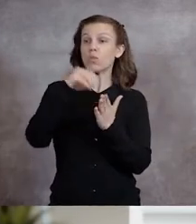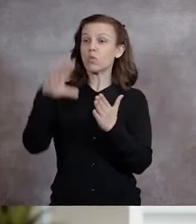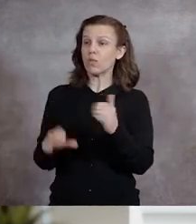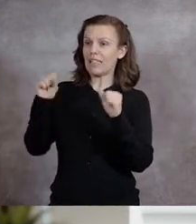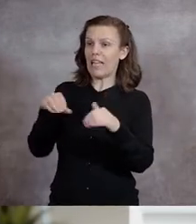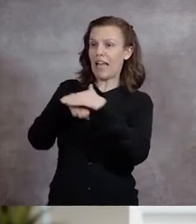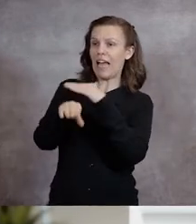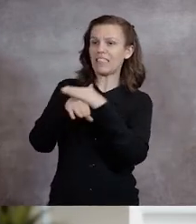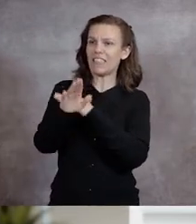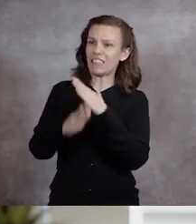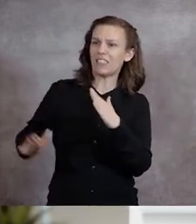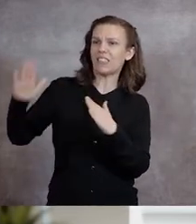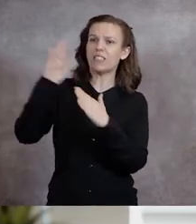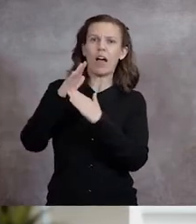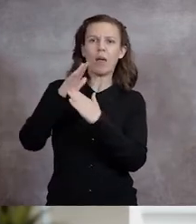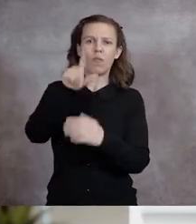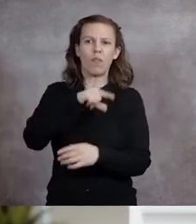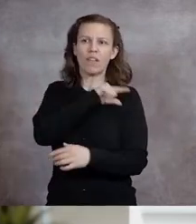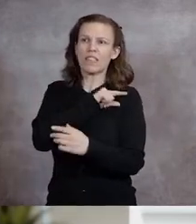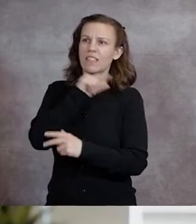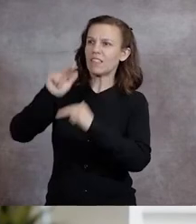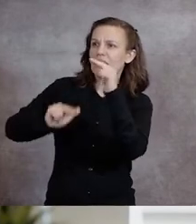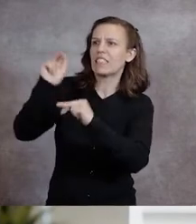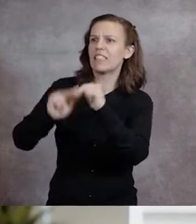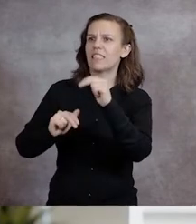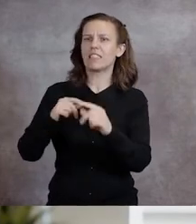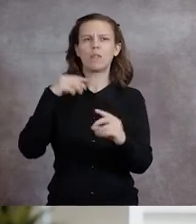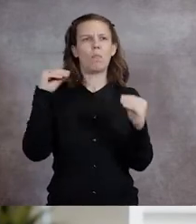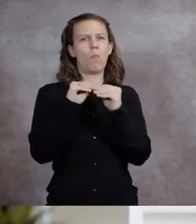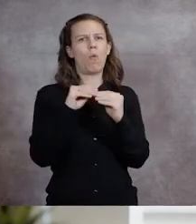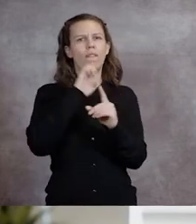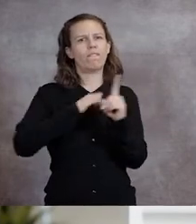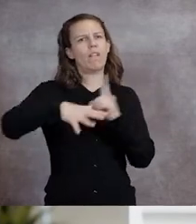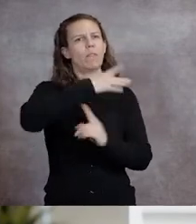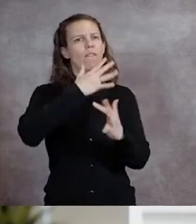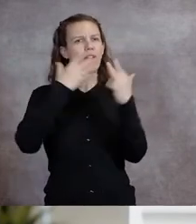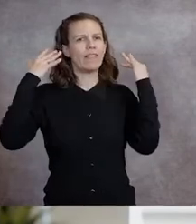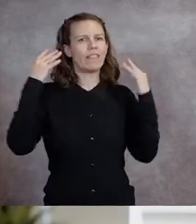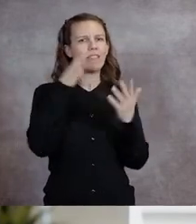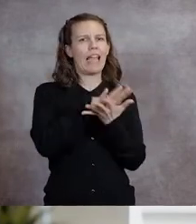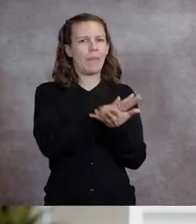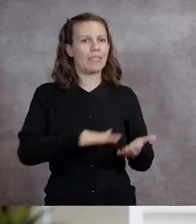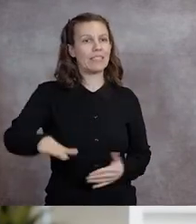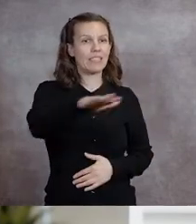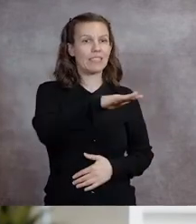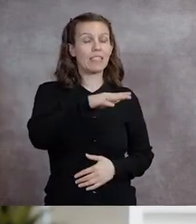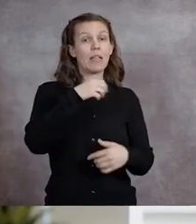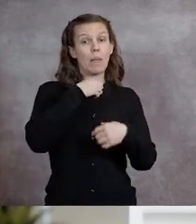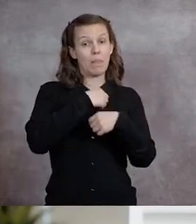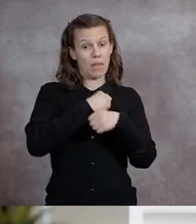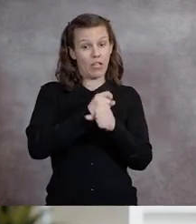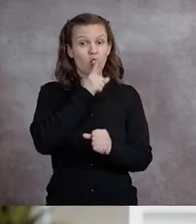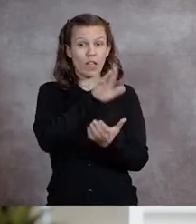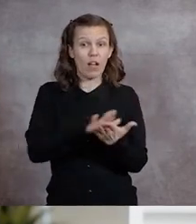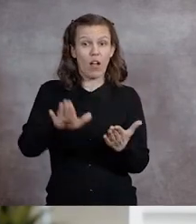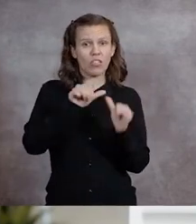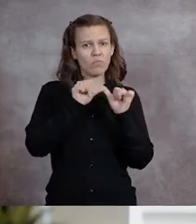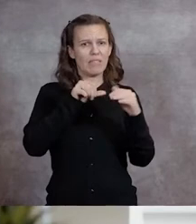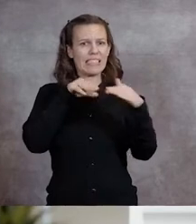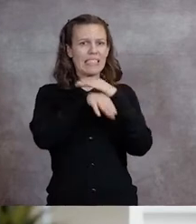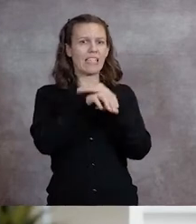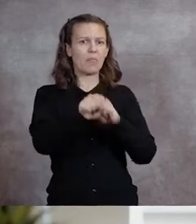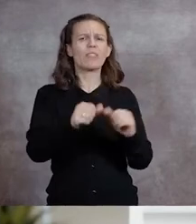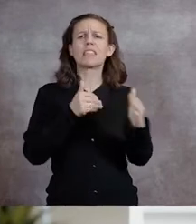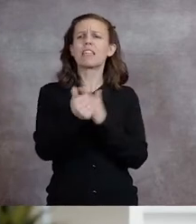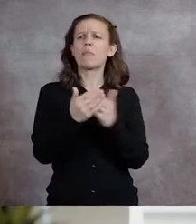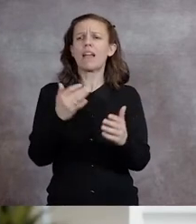-of-the-art facilities and a greener campus, and ensuring college remains accessible to those who desire it, regardless of